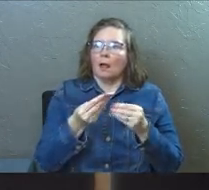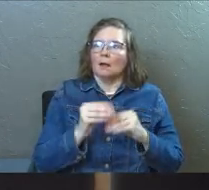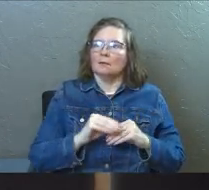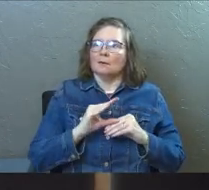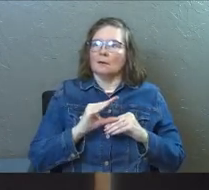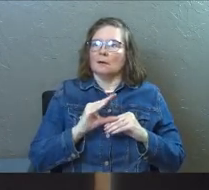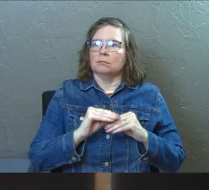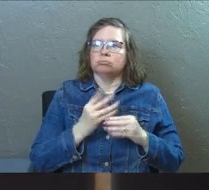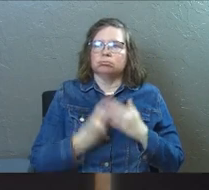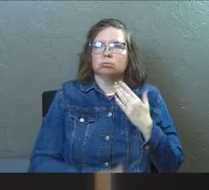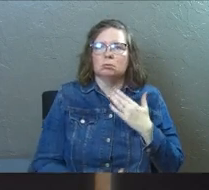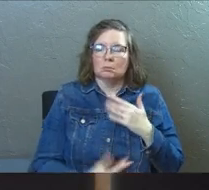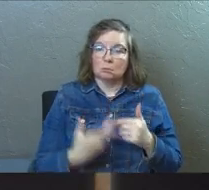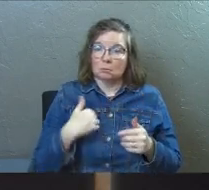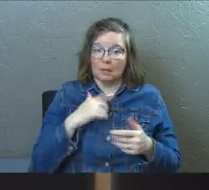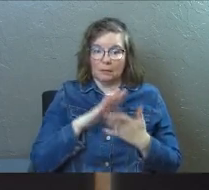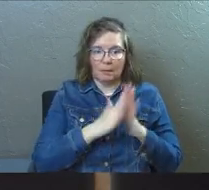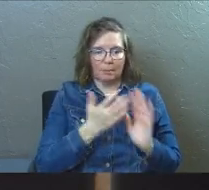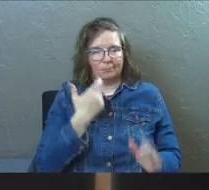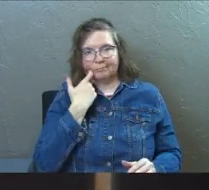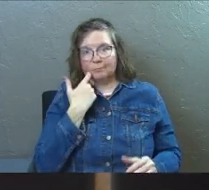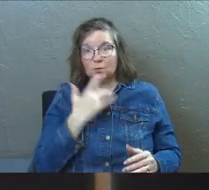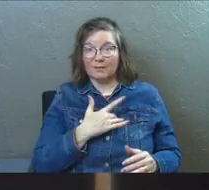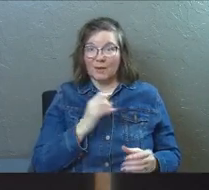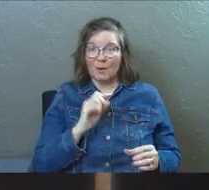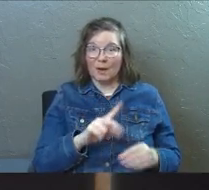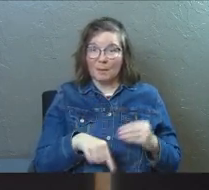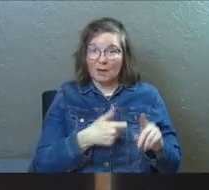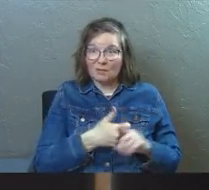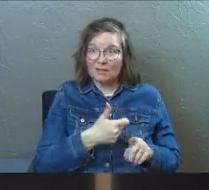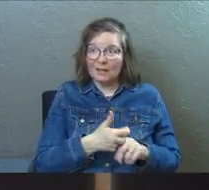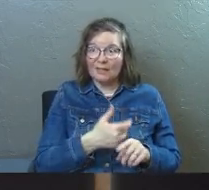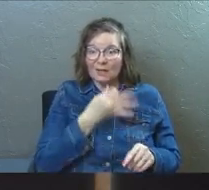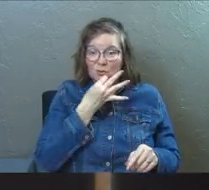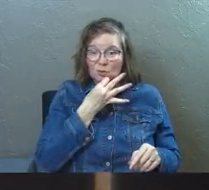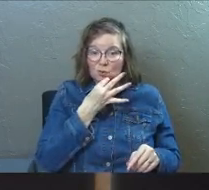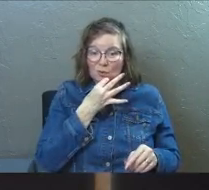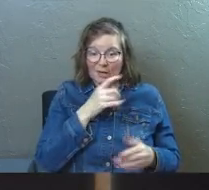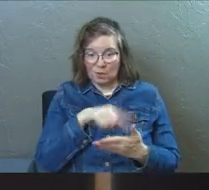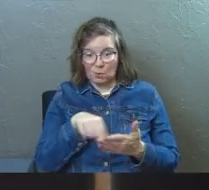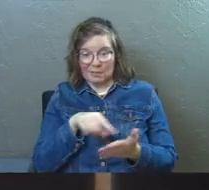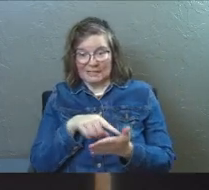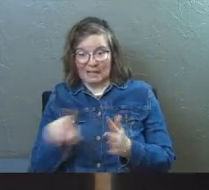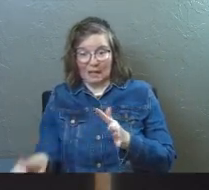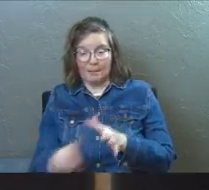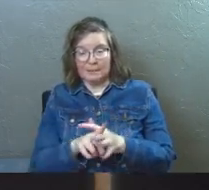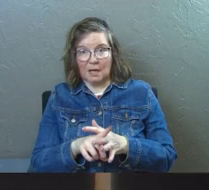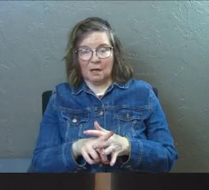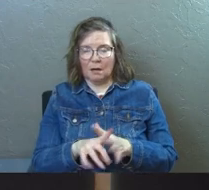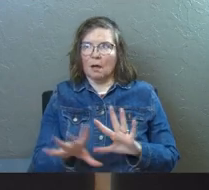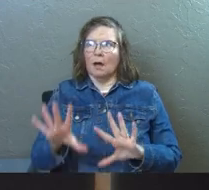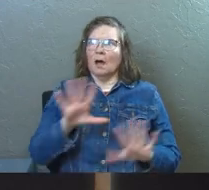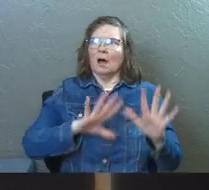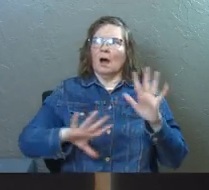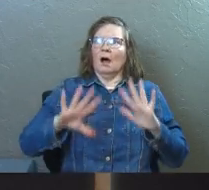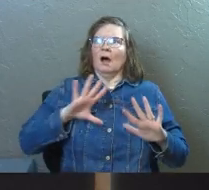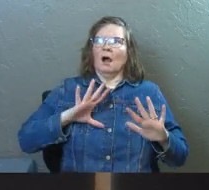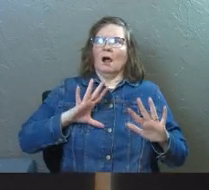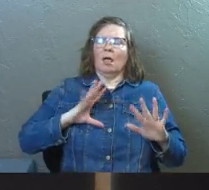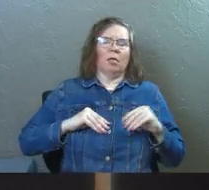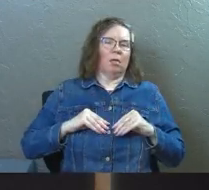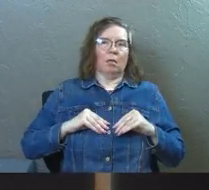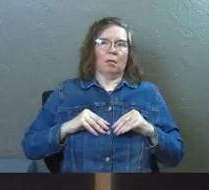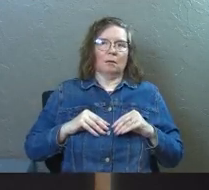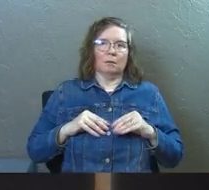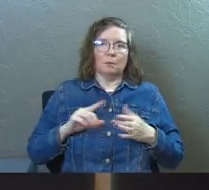addicted to the world of compliments in order to feel okay about yourself that as soon as critique comes along, you're crushed by it.